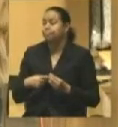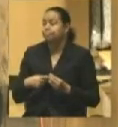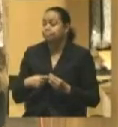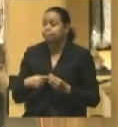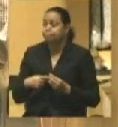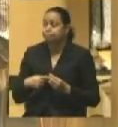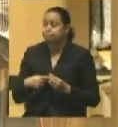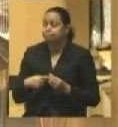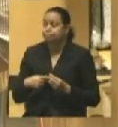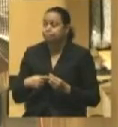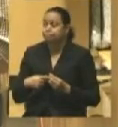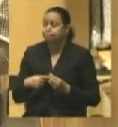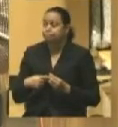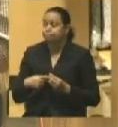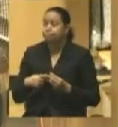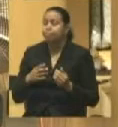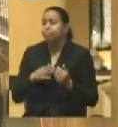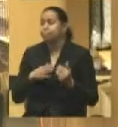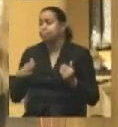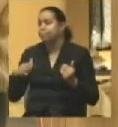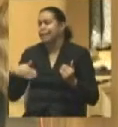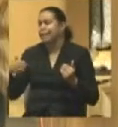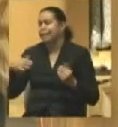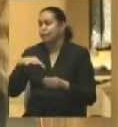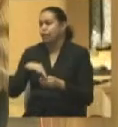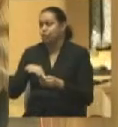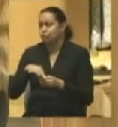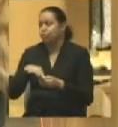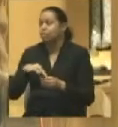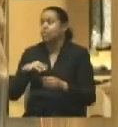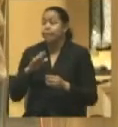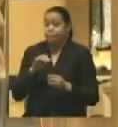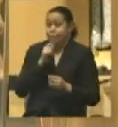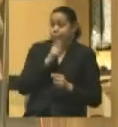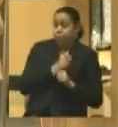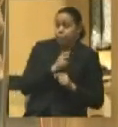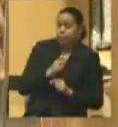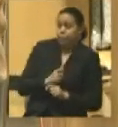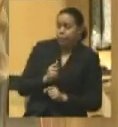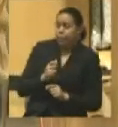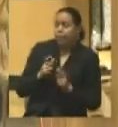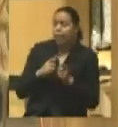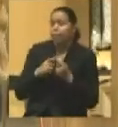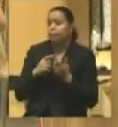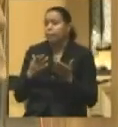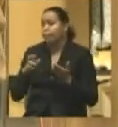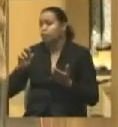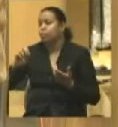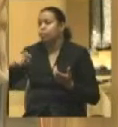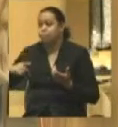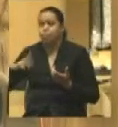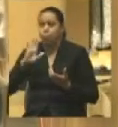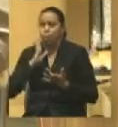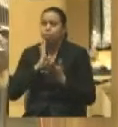in current, in terms of the projection for the coming election next year. That it had not, had it not been that, that, uh, the Republican Party would have been in